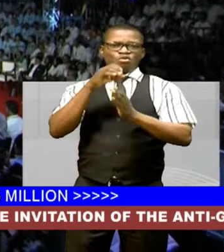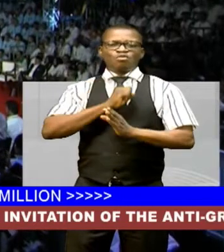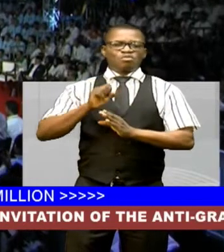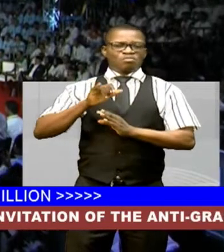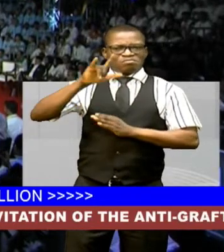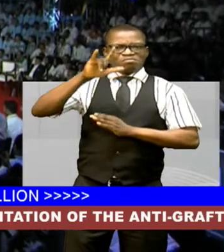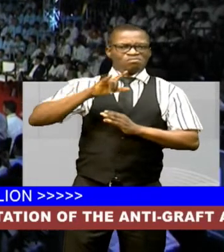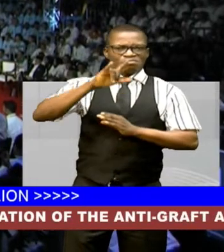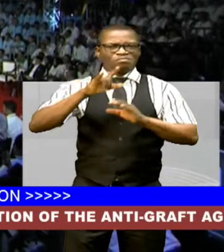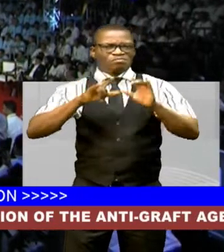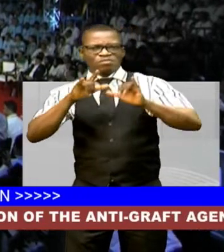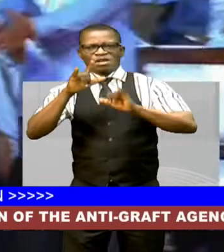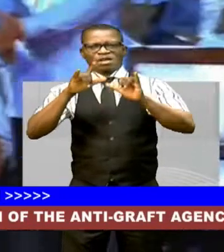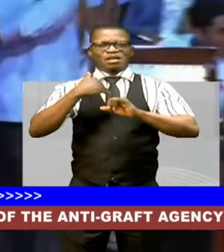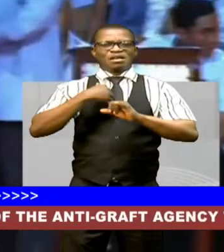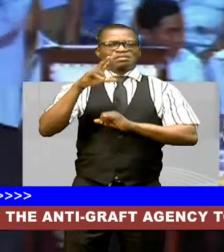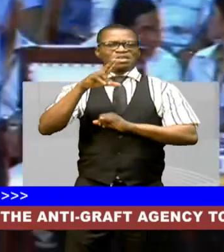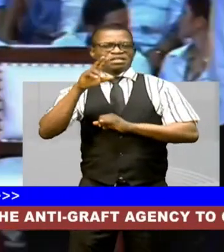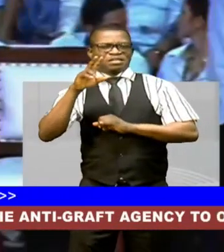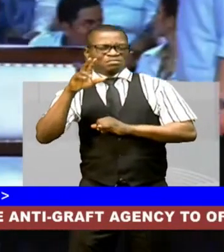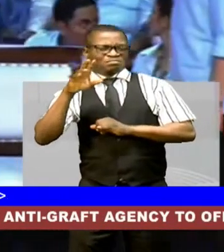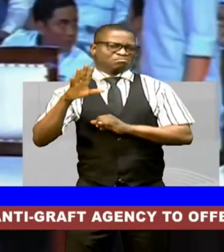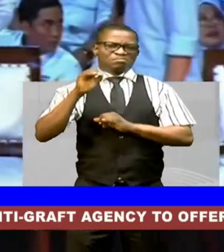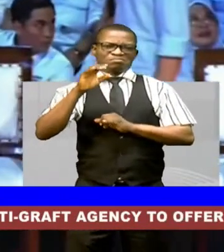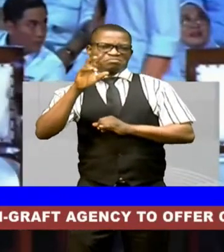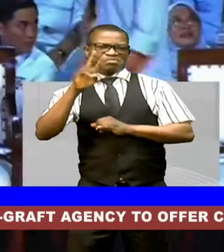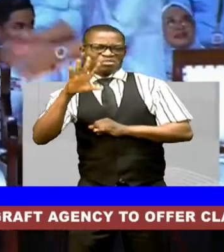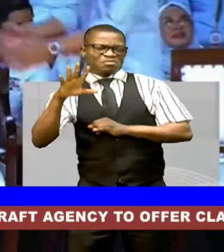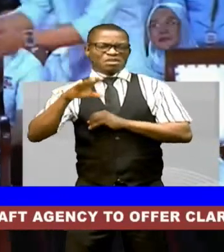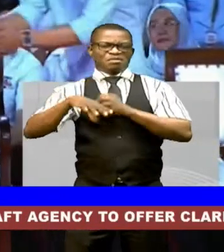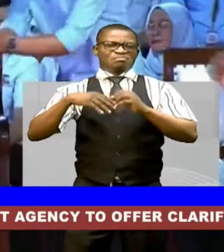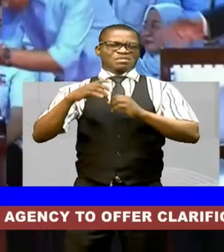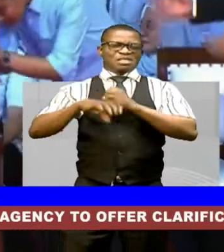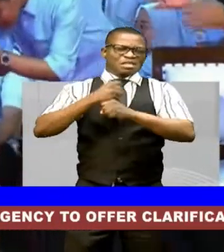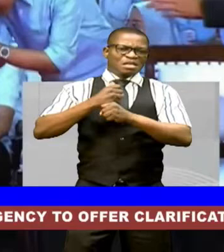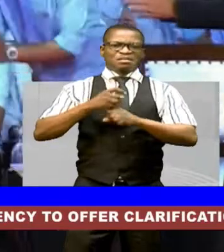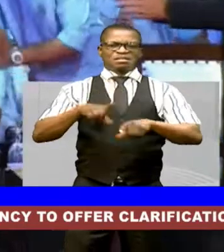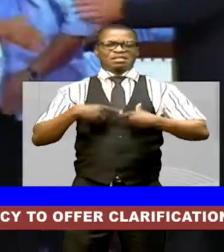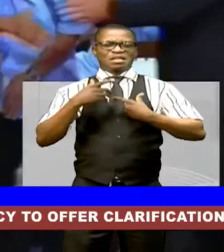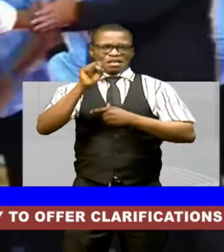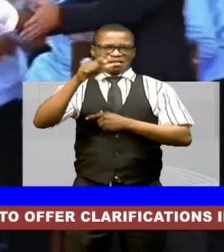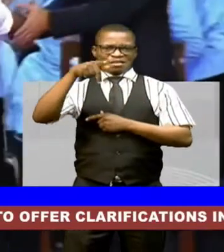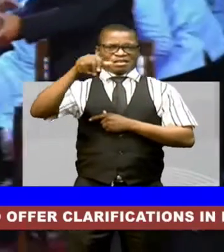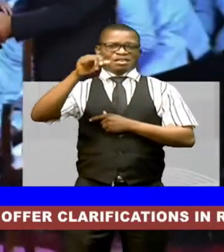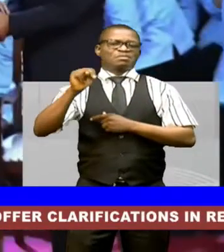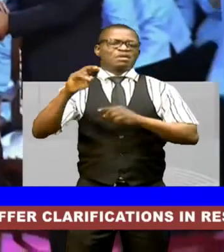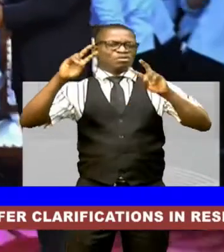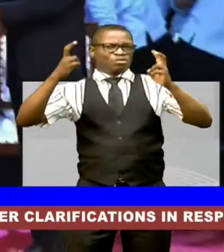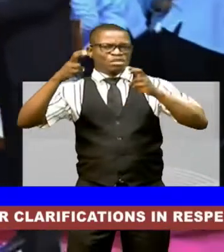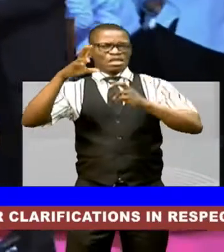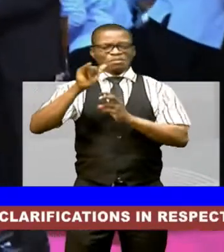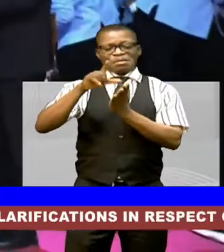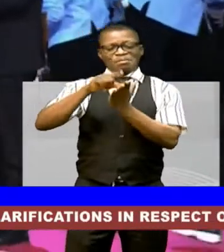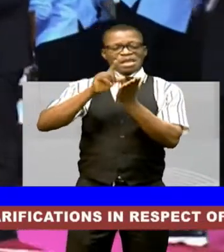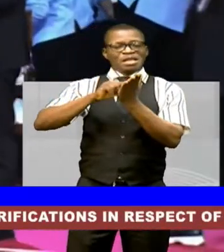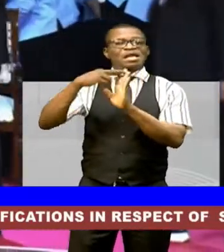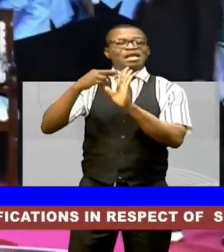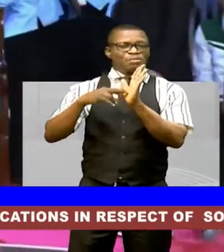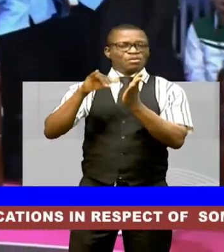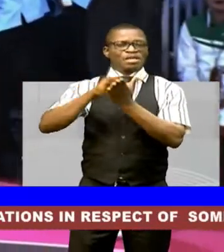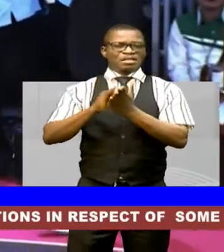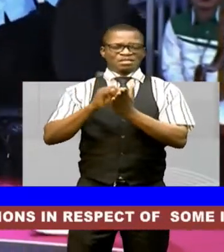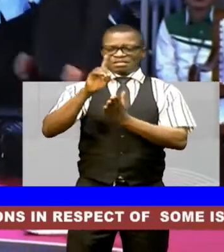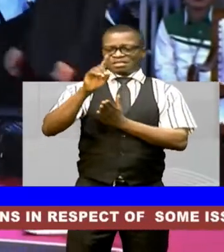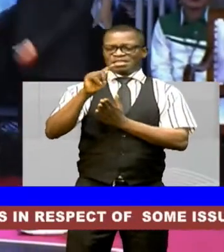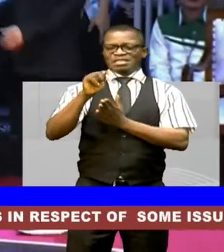30 year lifespan president joko widodo on monday was quoted by media reports as saying that the